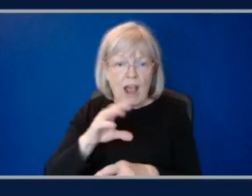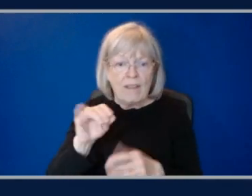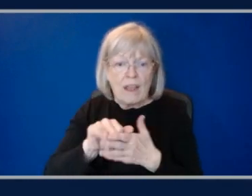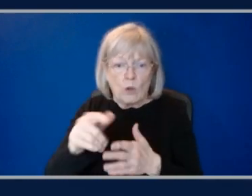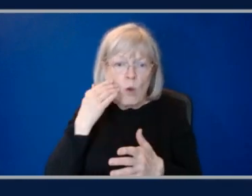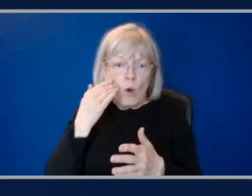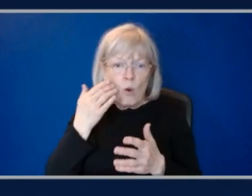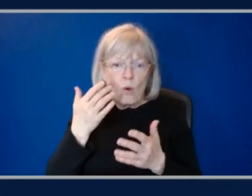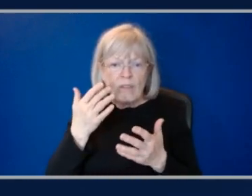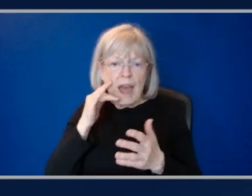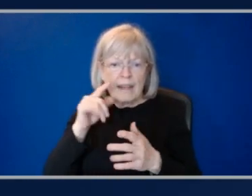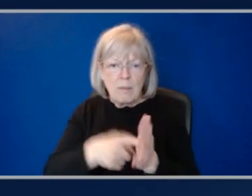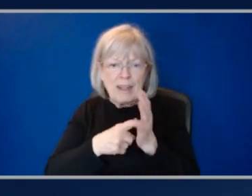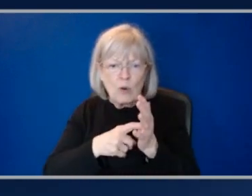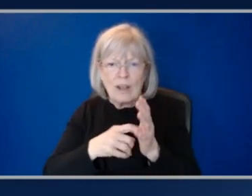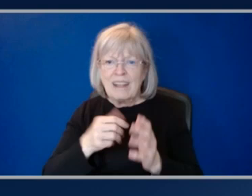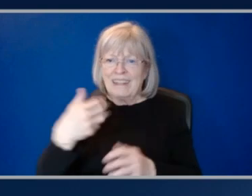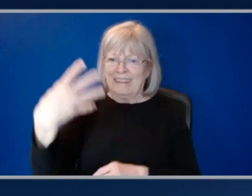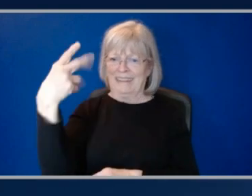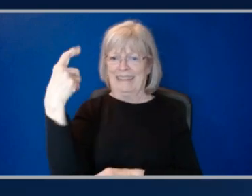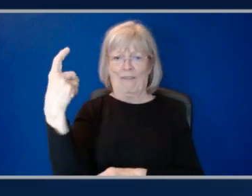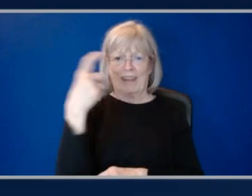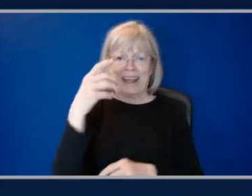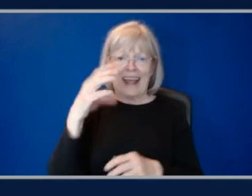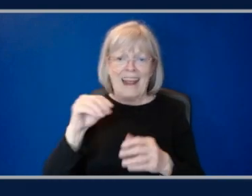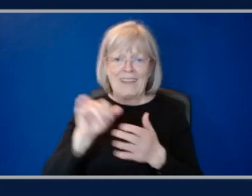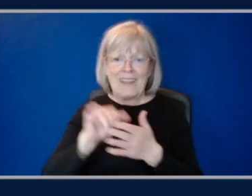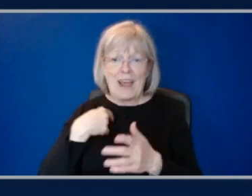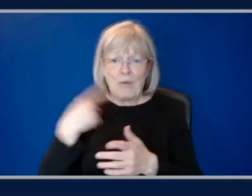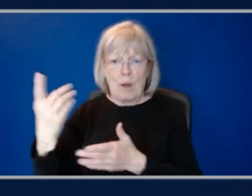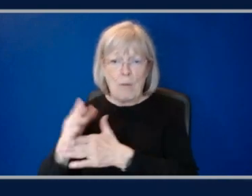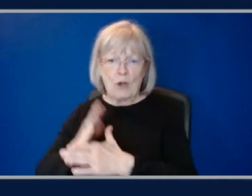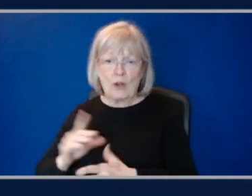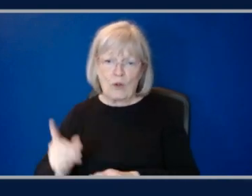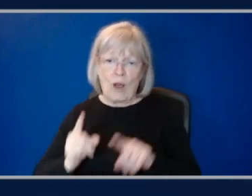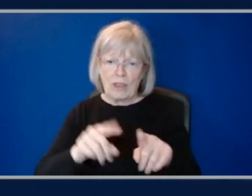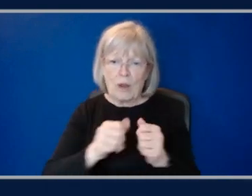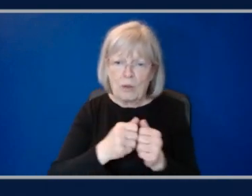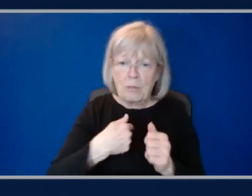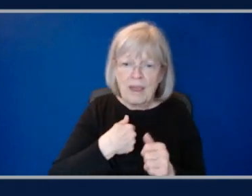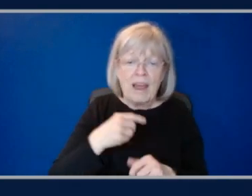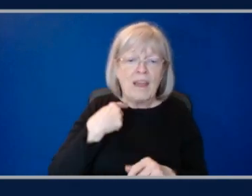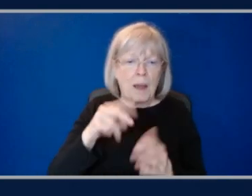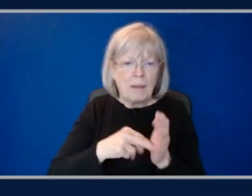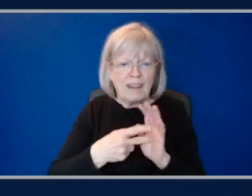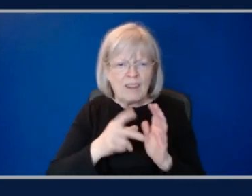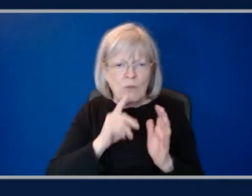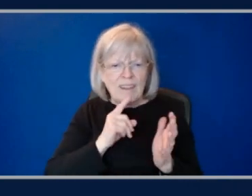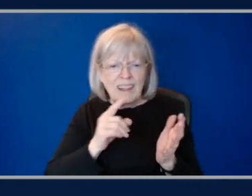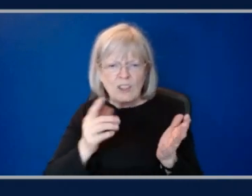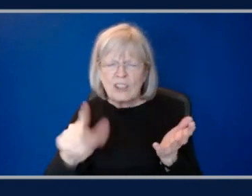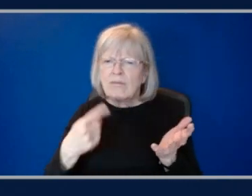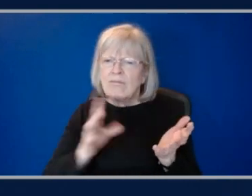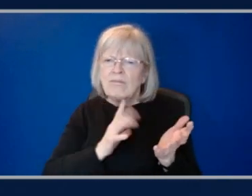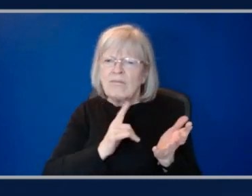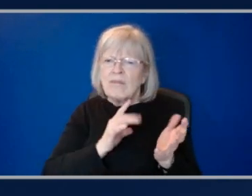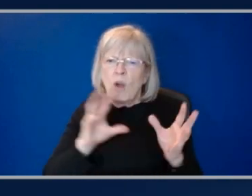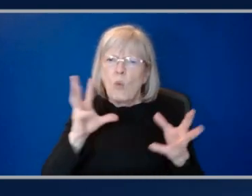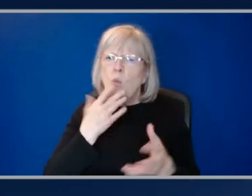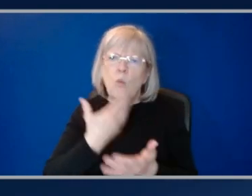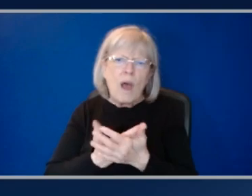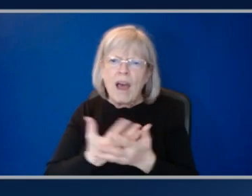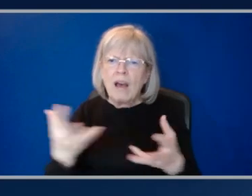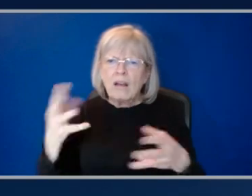physically looking at the cluster, it's so imposing. It's so well put together. But also just thinking back to